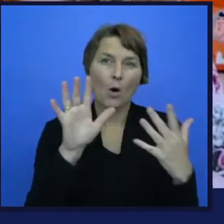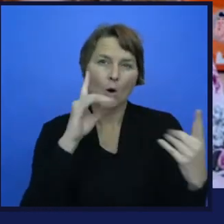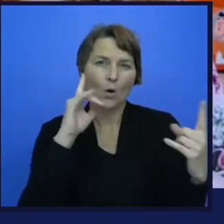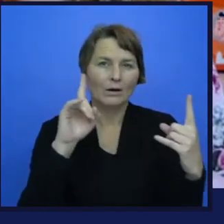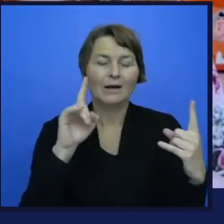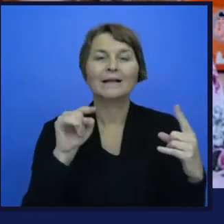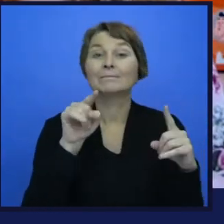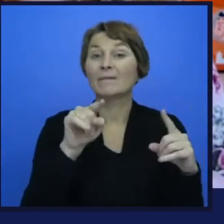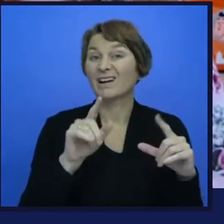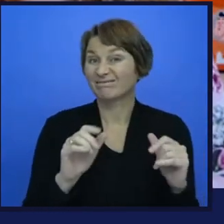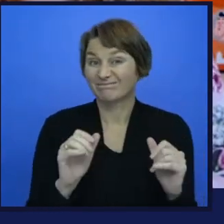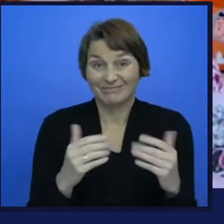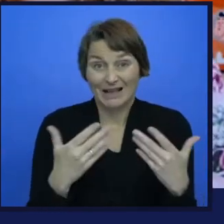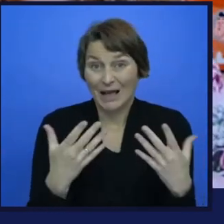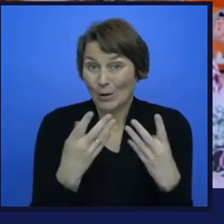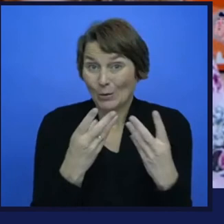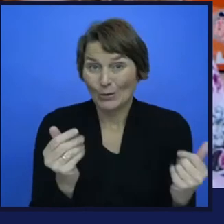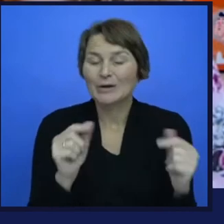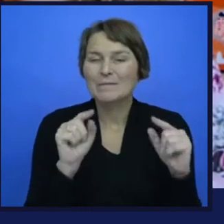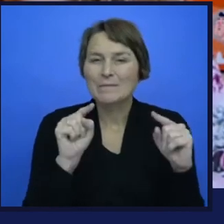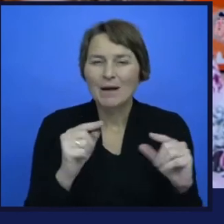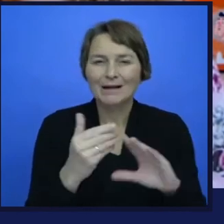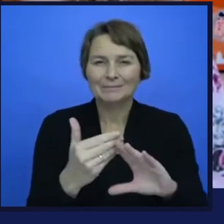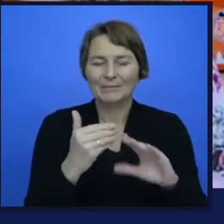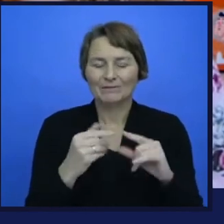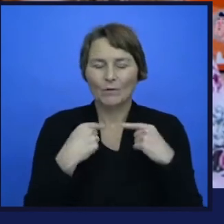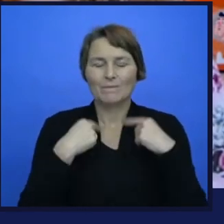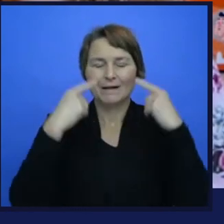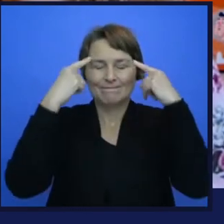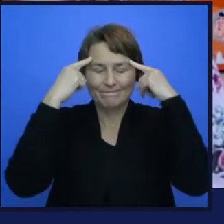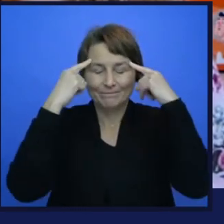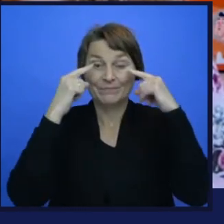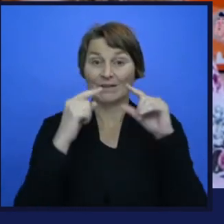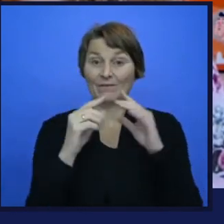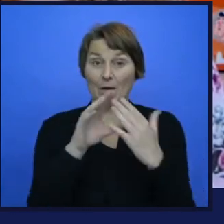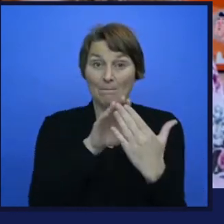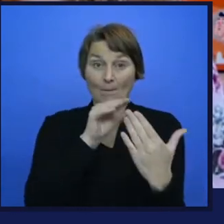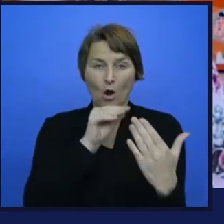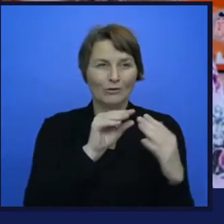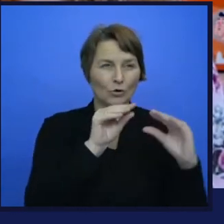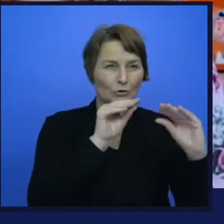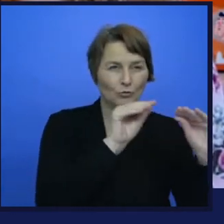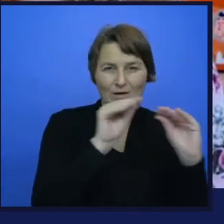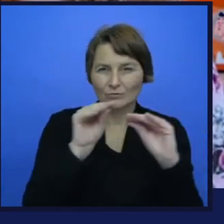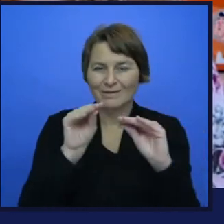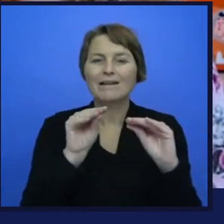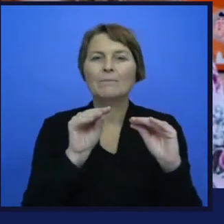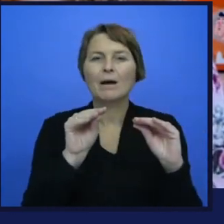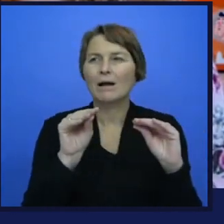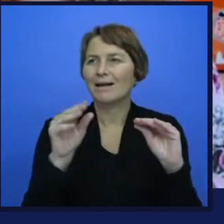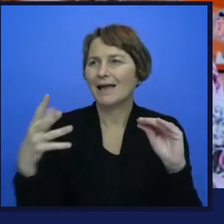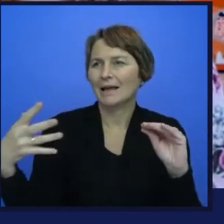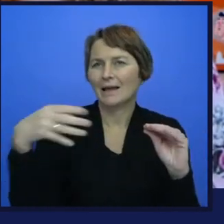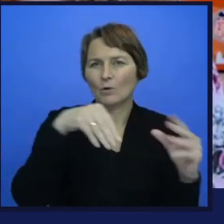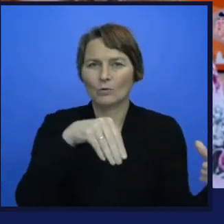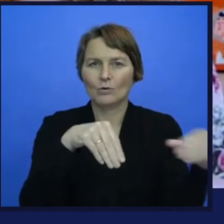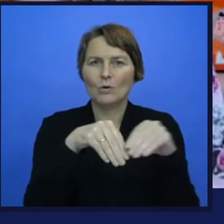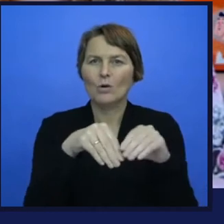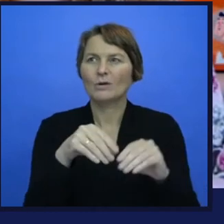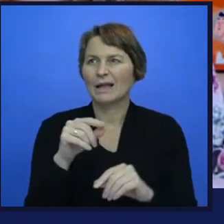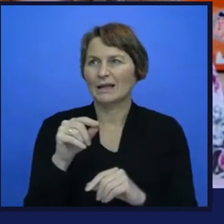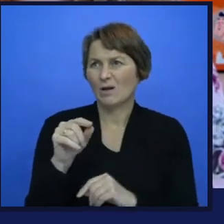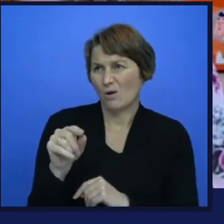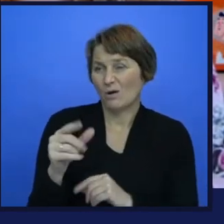in training models that are as inclusive as possible. That for example, you can think